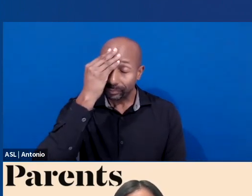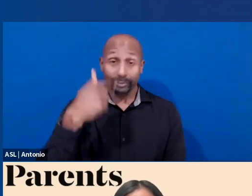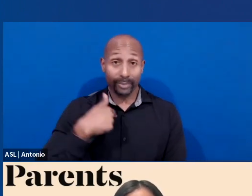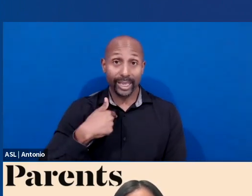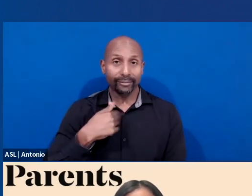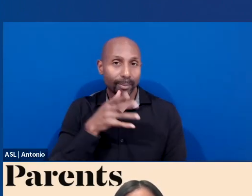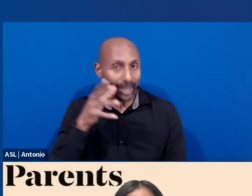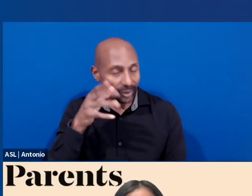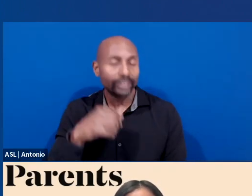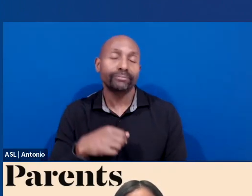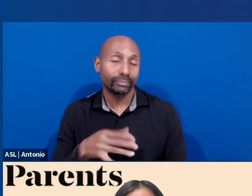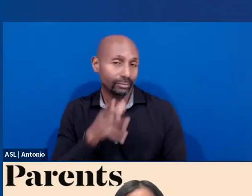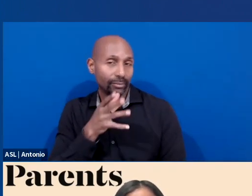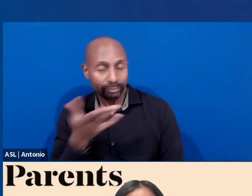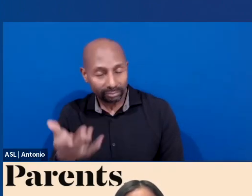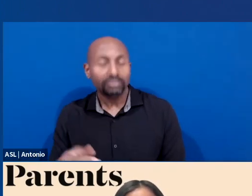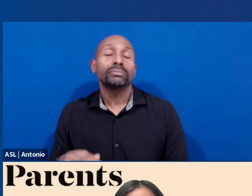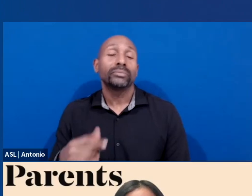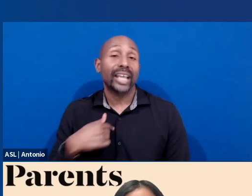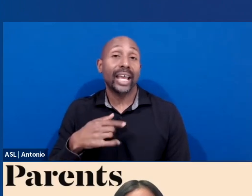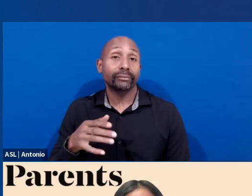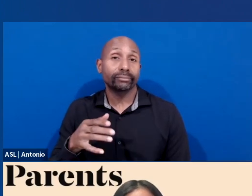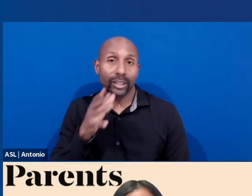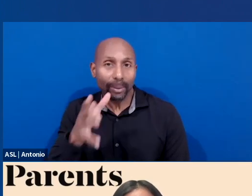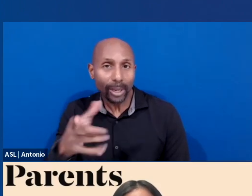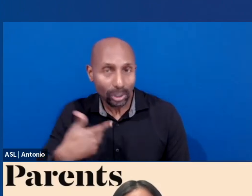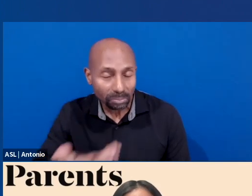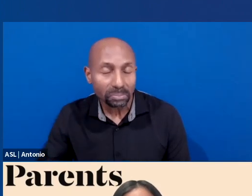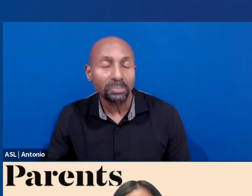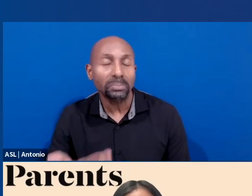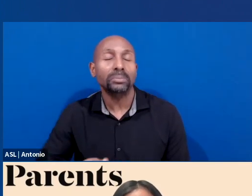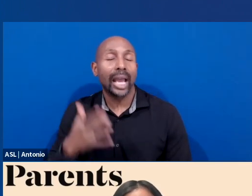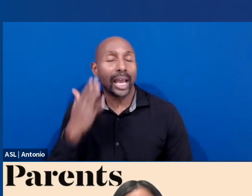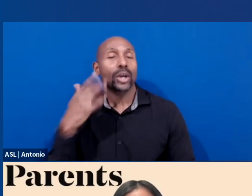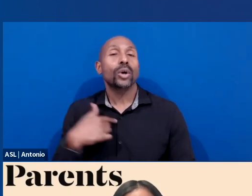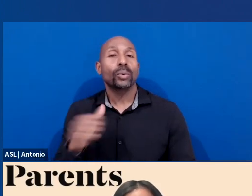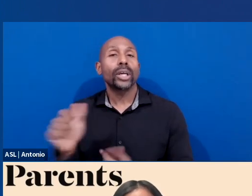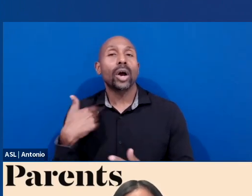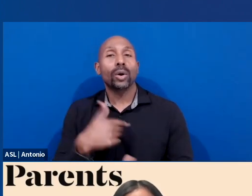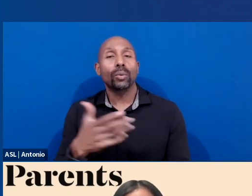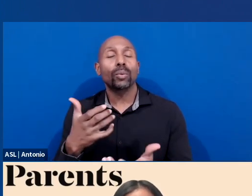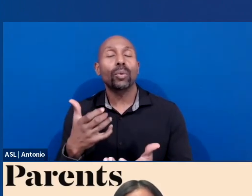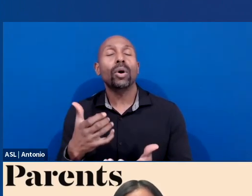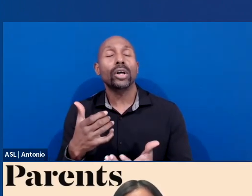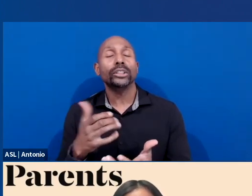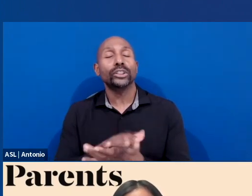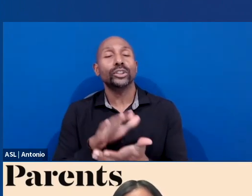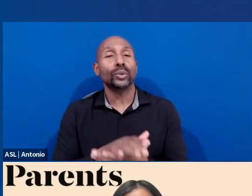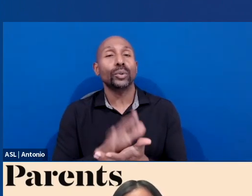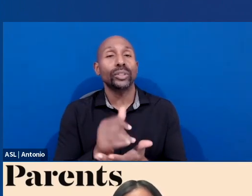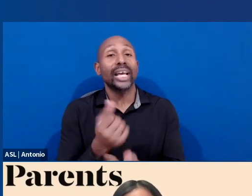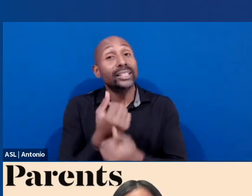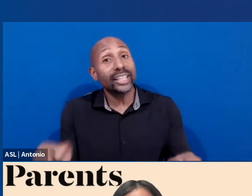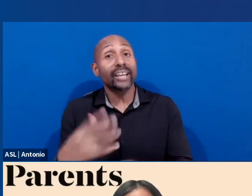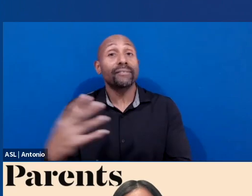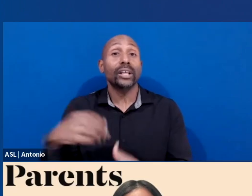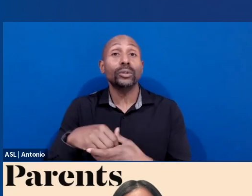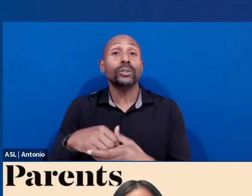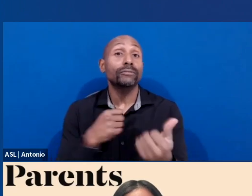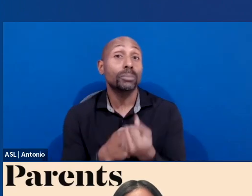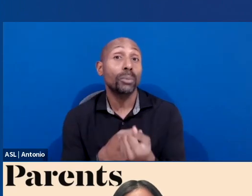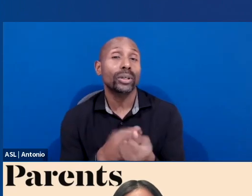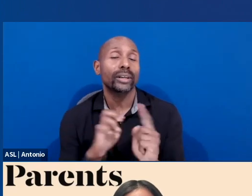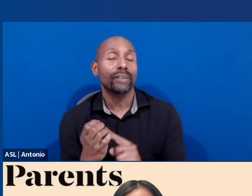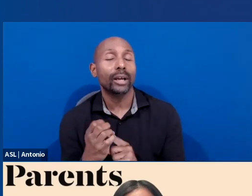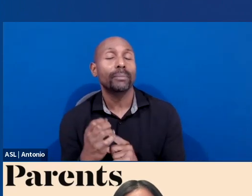I know we all want schools that provide safe, inclusive, and supportive learning environments where all children can thrive.